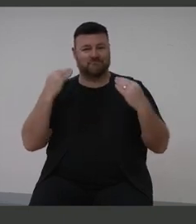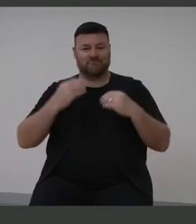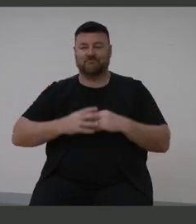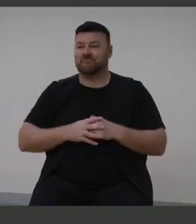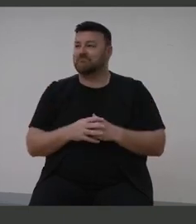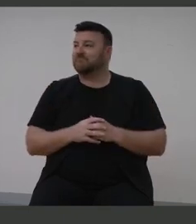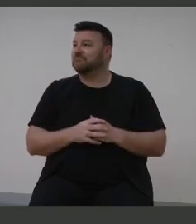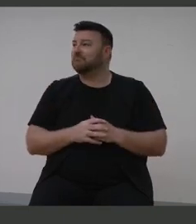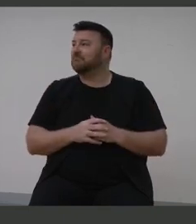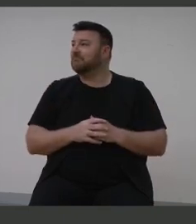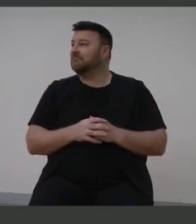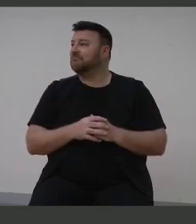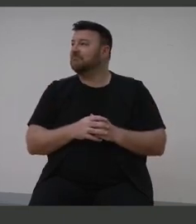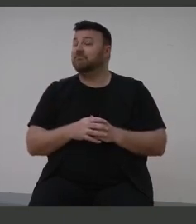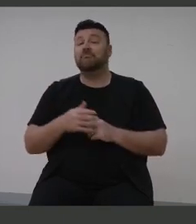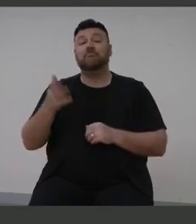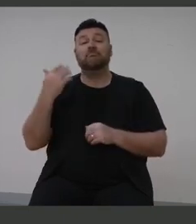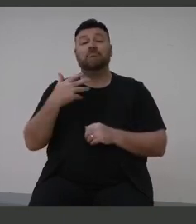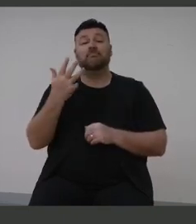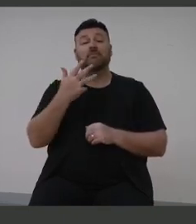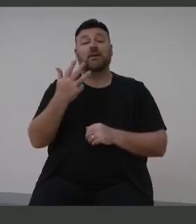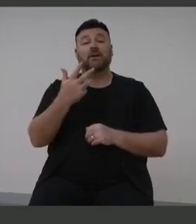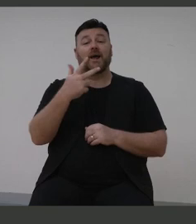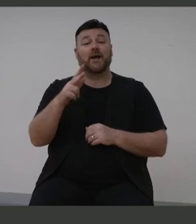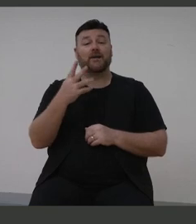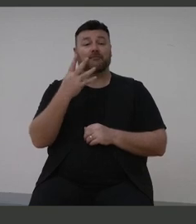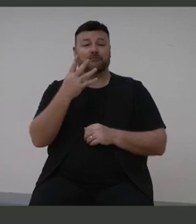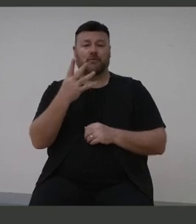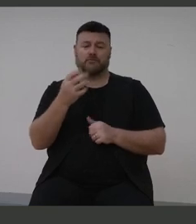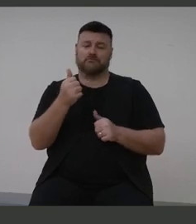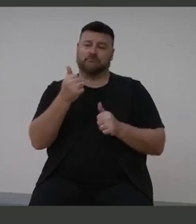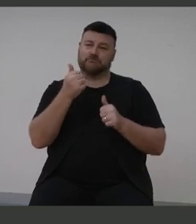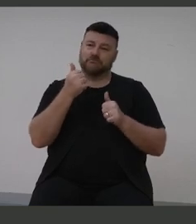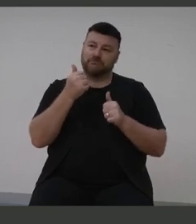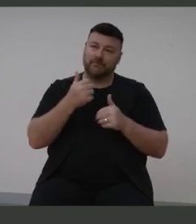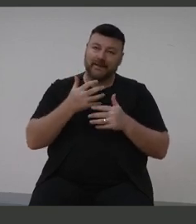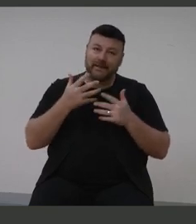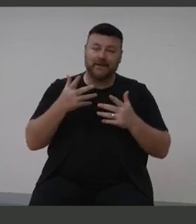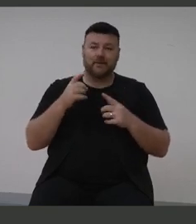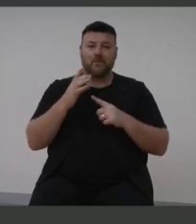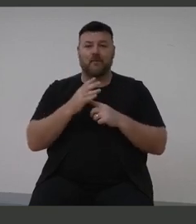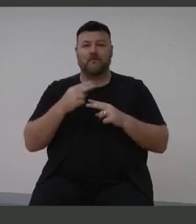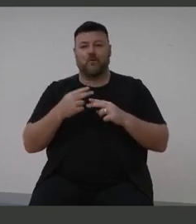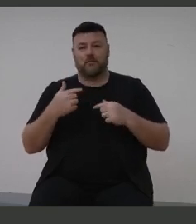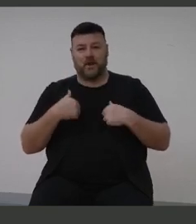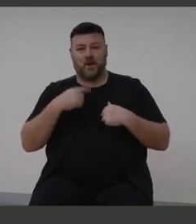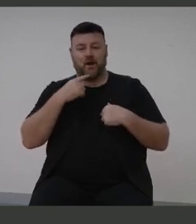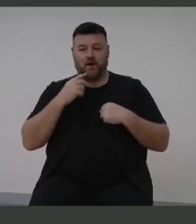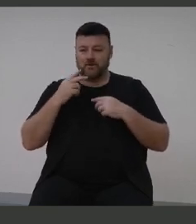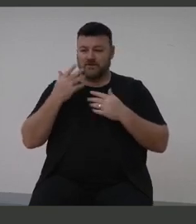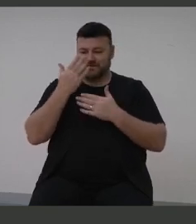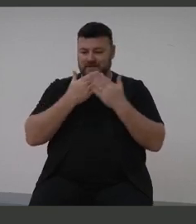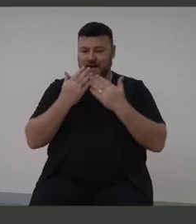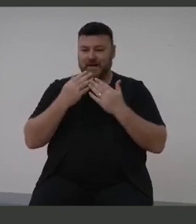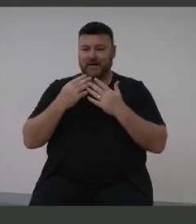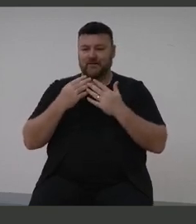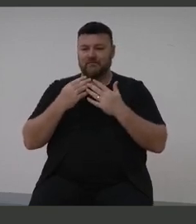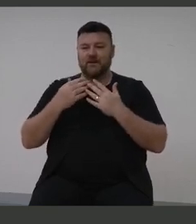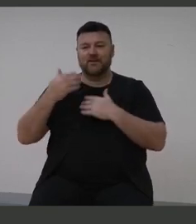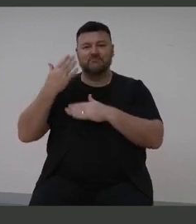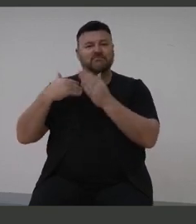So 1984 was a big year for me. I was studying traditional Chinese medicine and